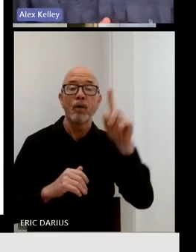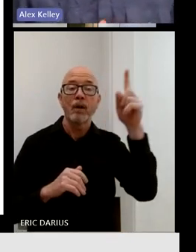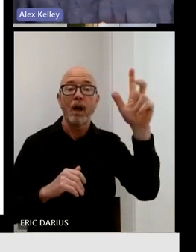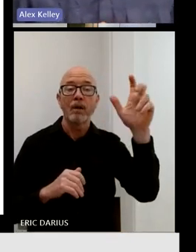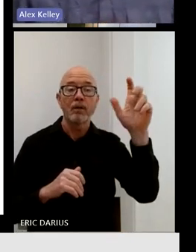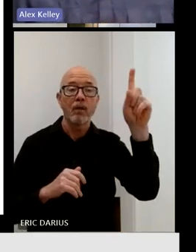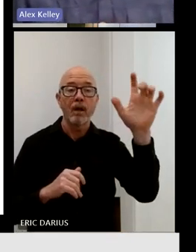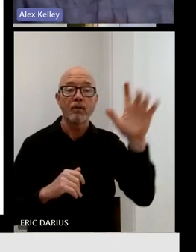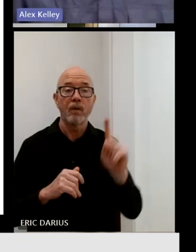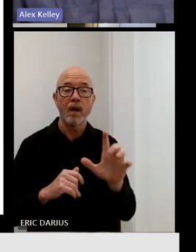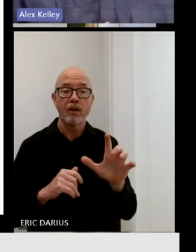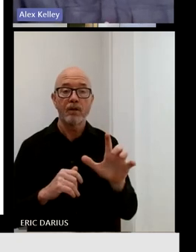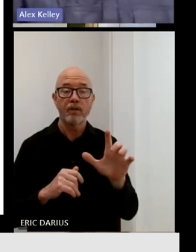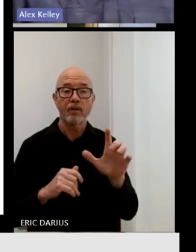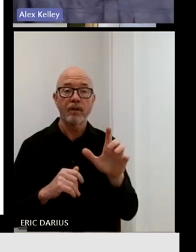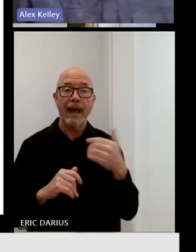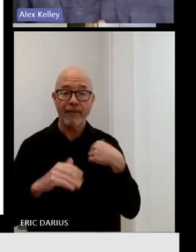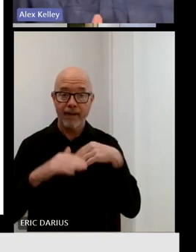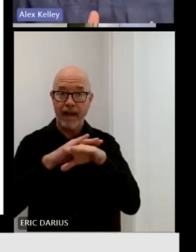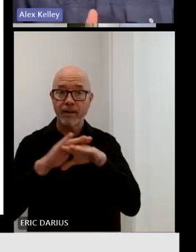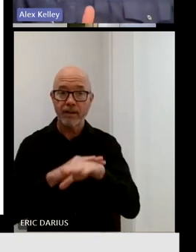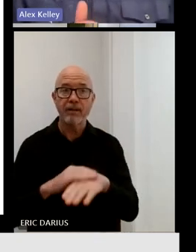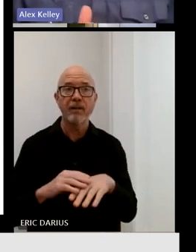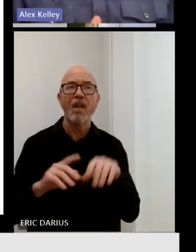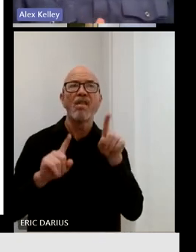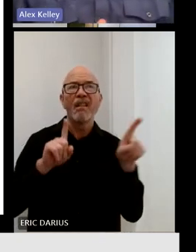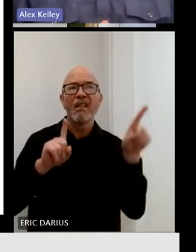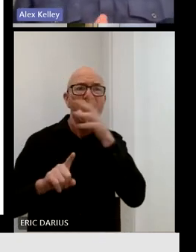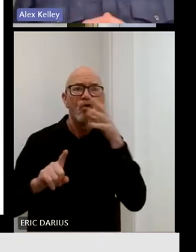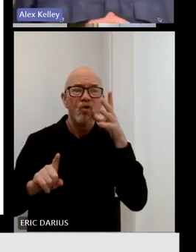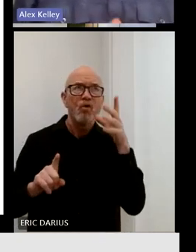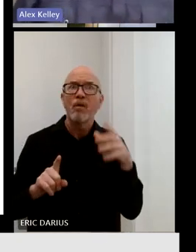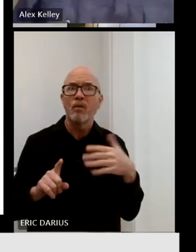Those are very, very difficult places to serve with even one provider.